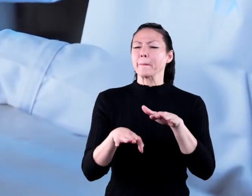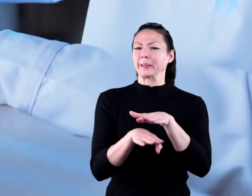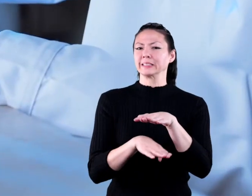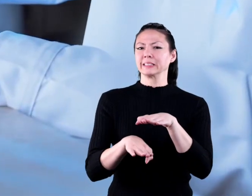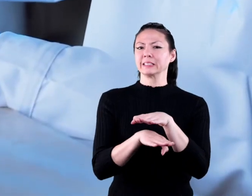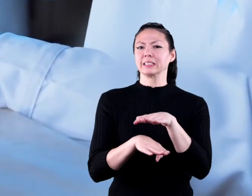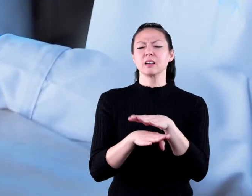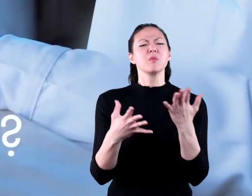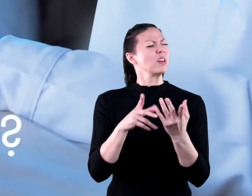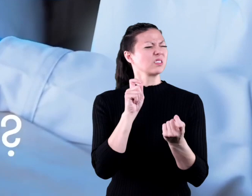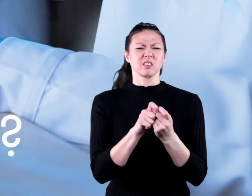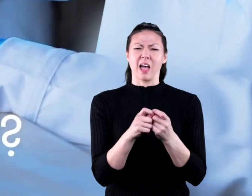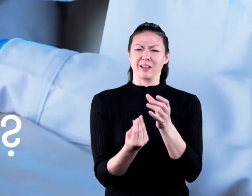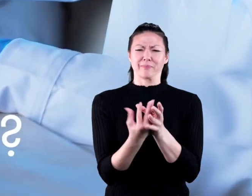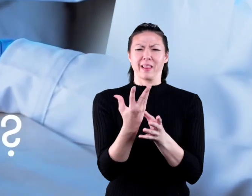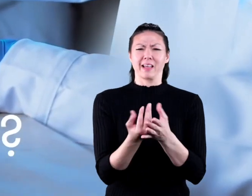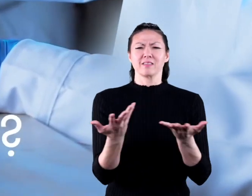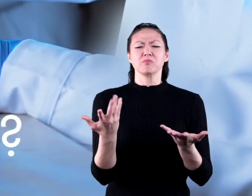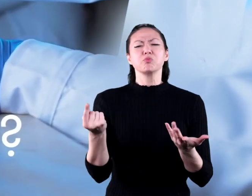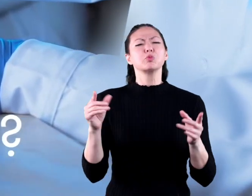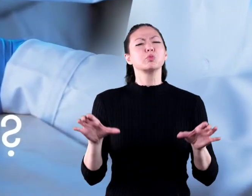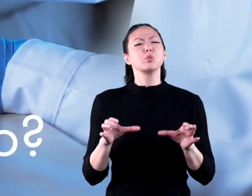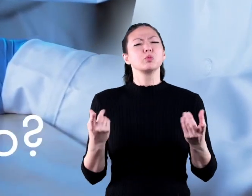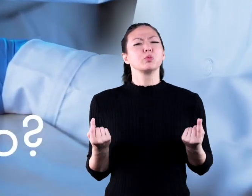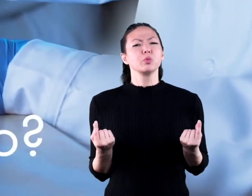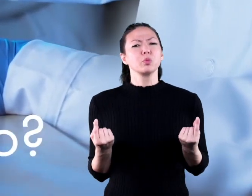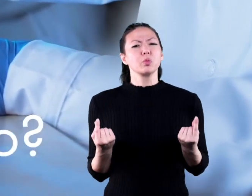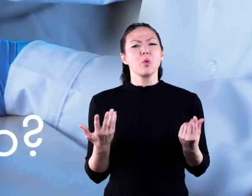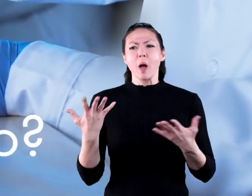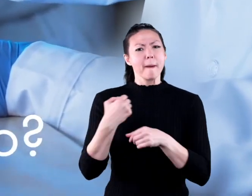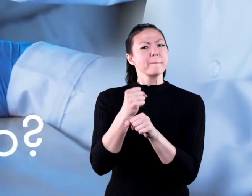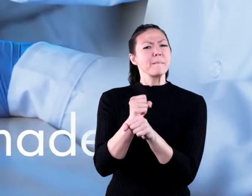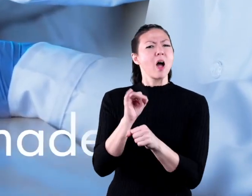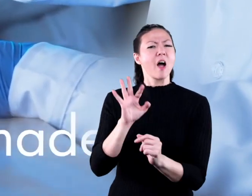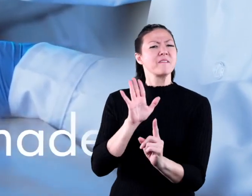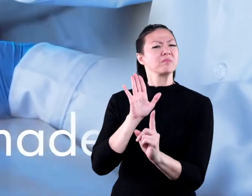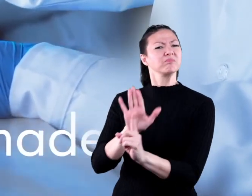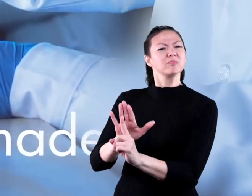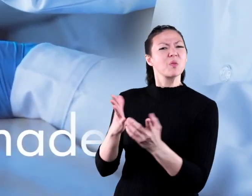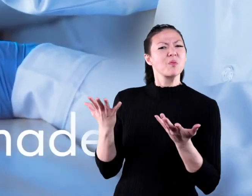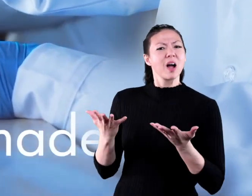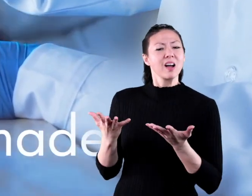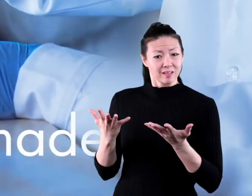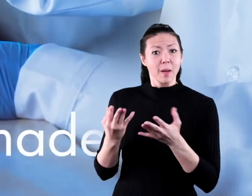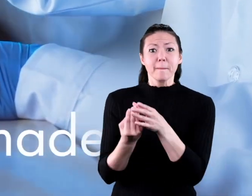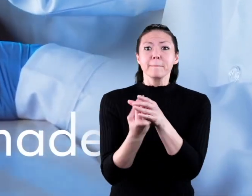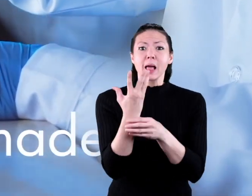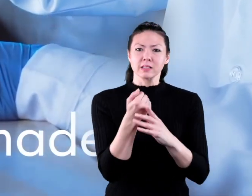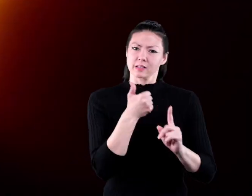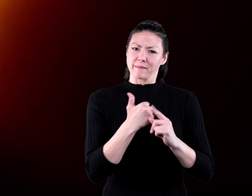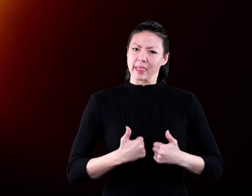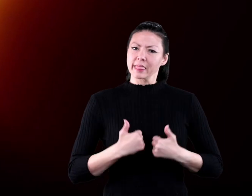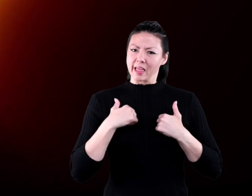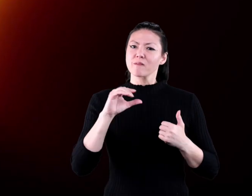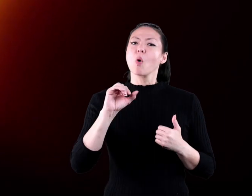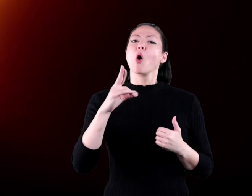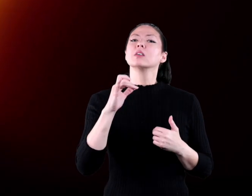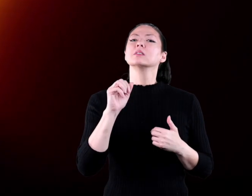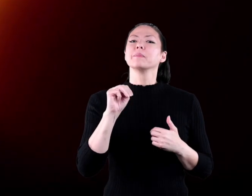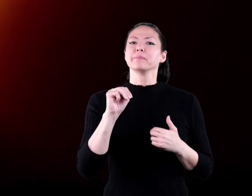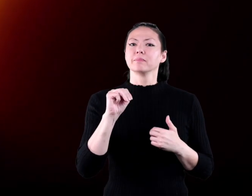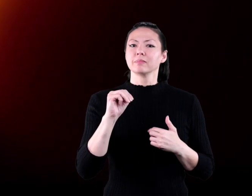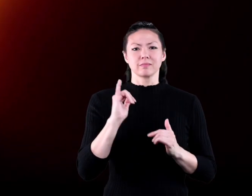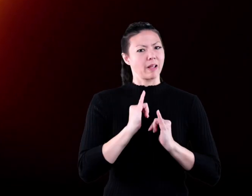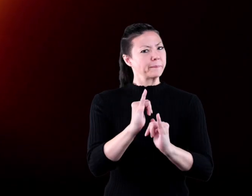start with the basics. What exactly are plants? What do they do and what are they made of? Plants are